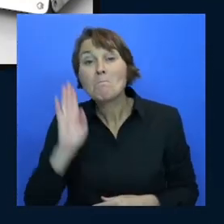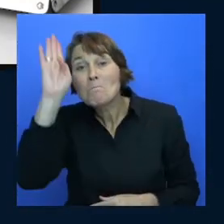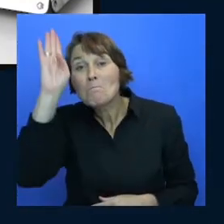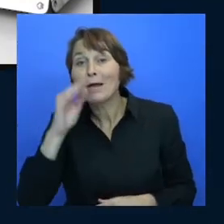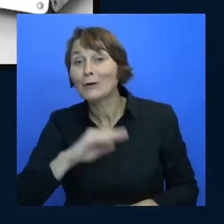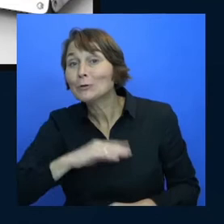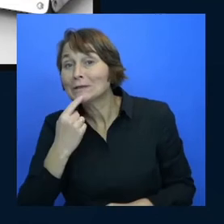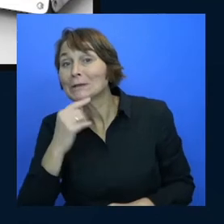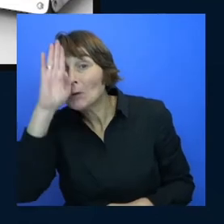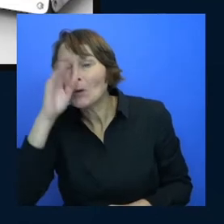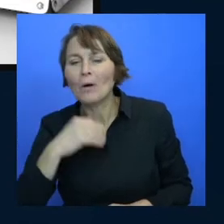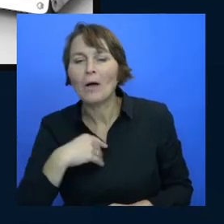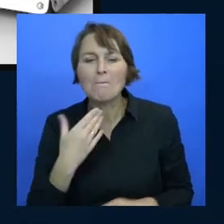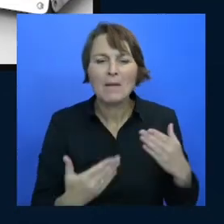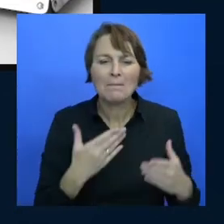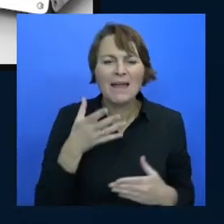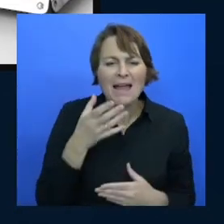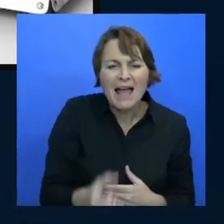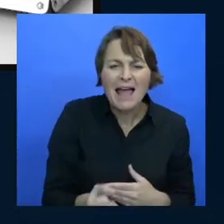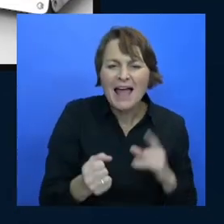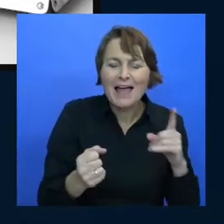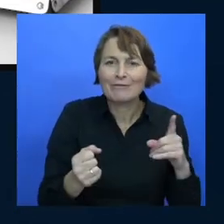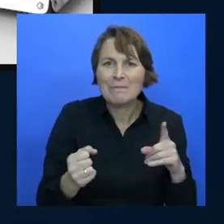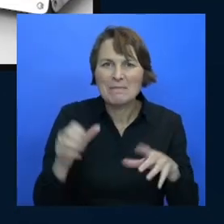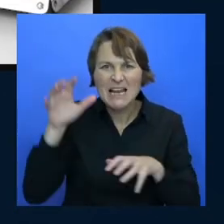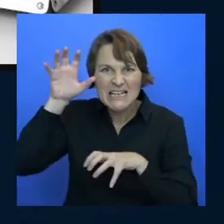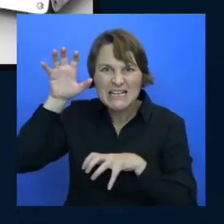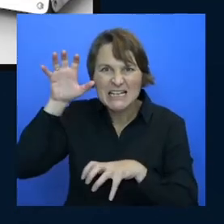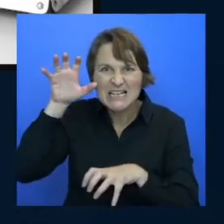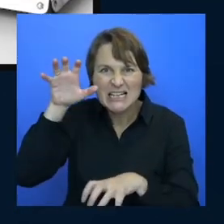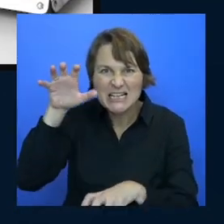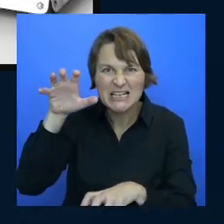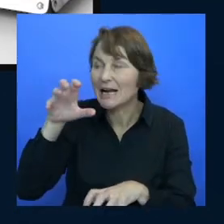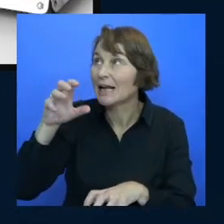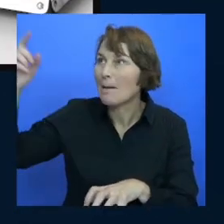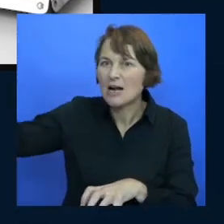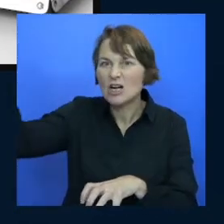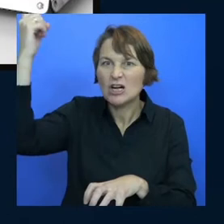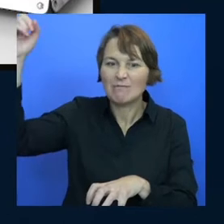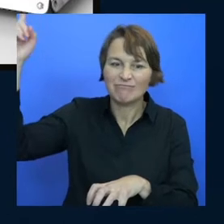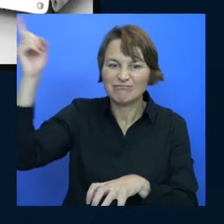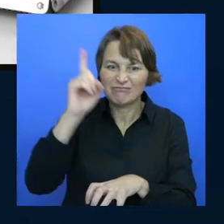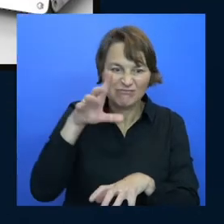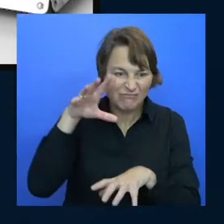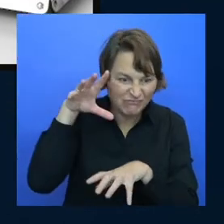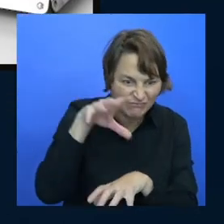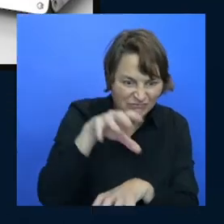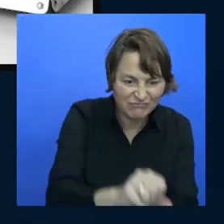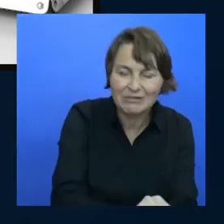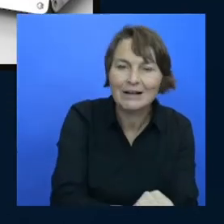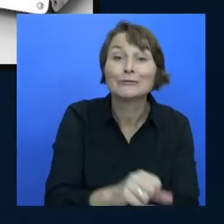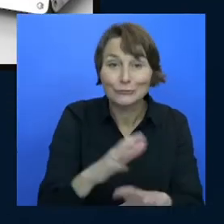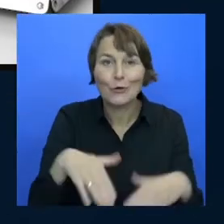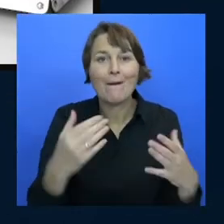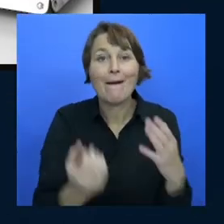electromagnetic pulse and aliens have taken over and that's why you can't have power and I said that's a